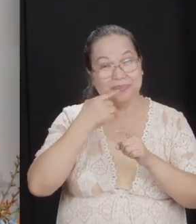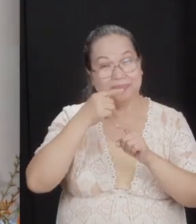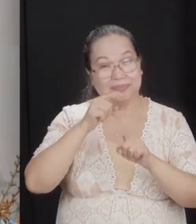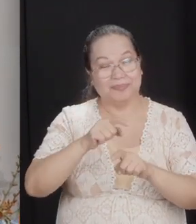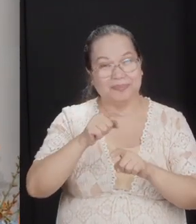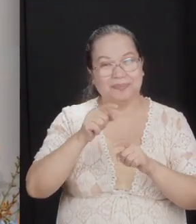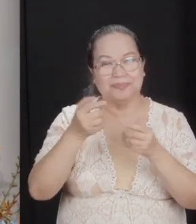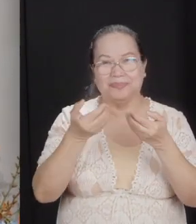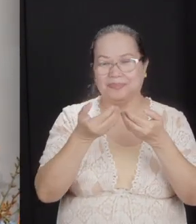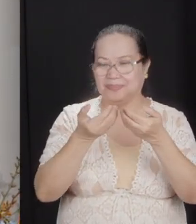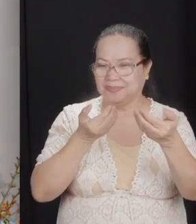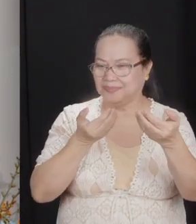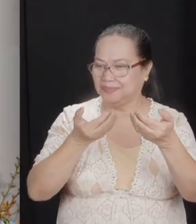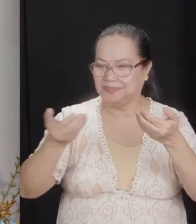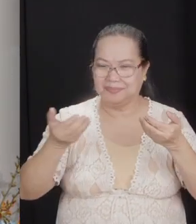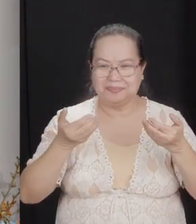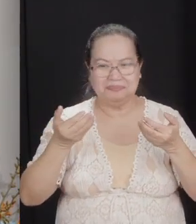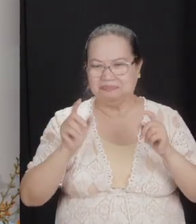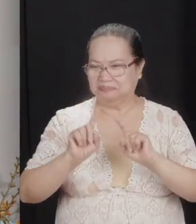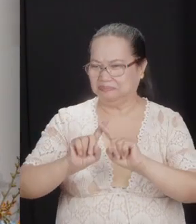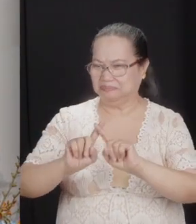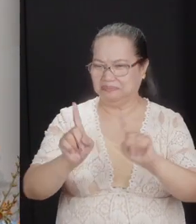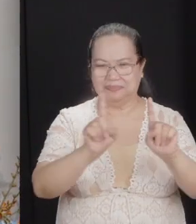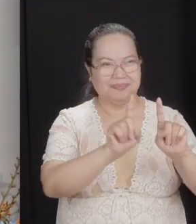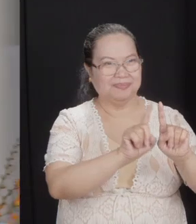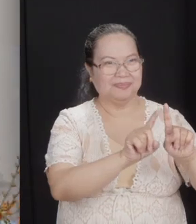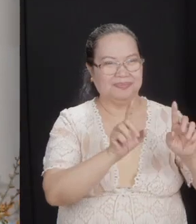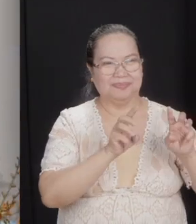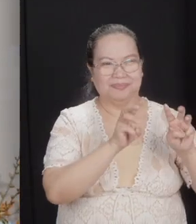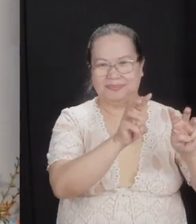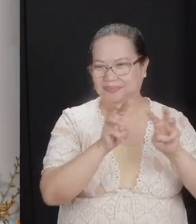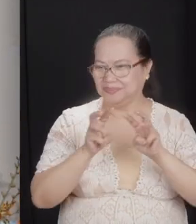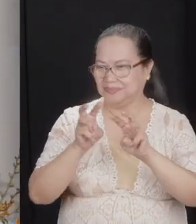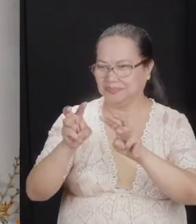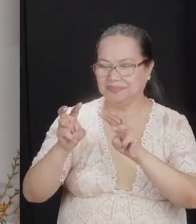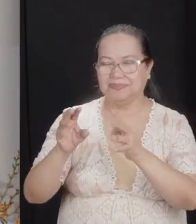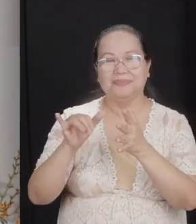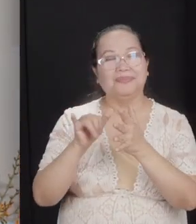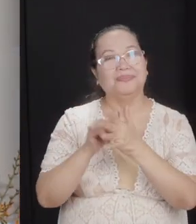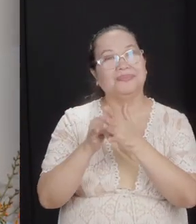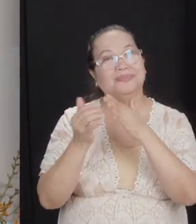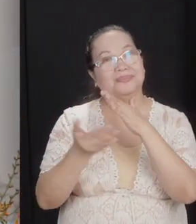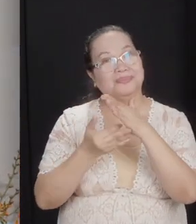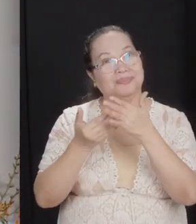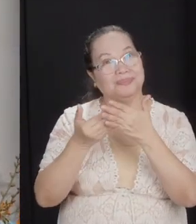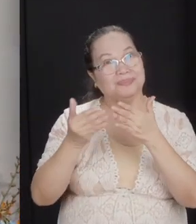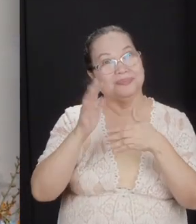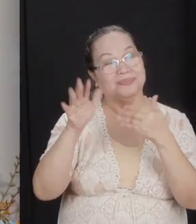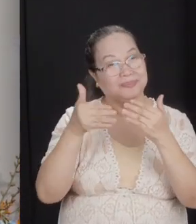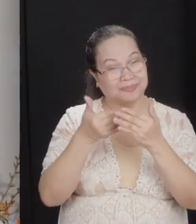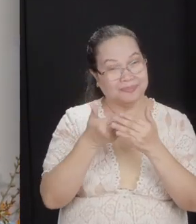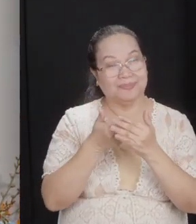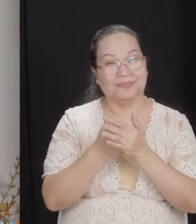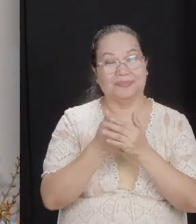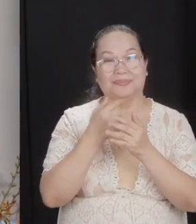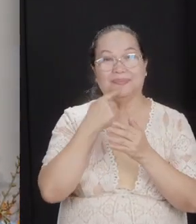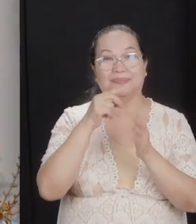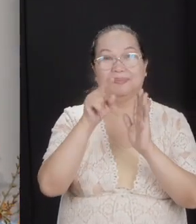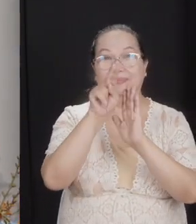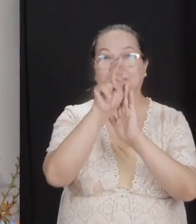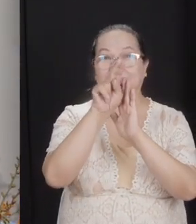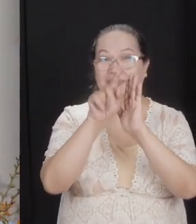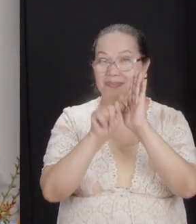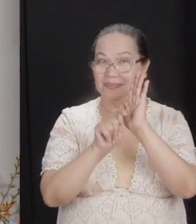differ from other churches in the form and the mode, but those are the basic things. You see them all over the New Testament.